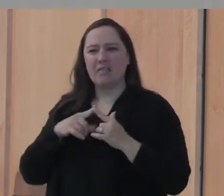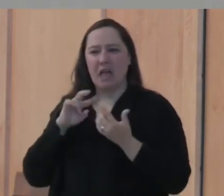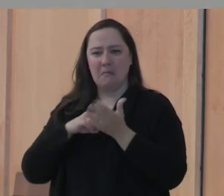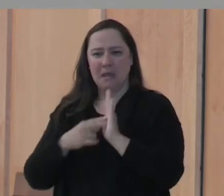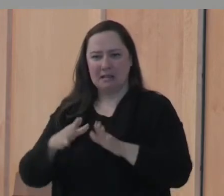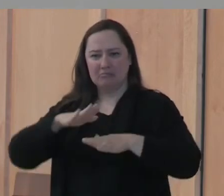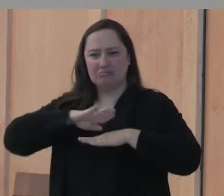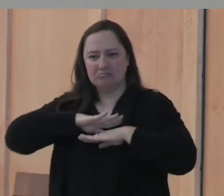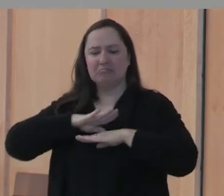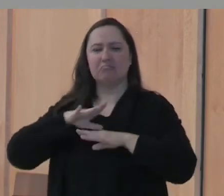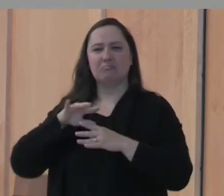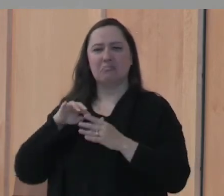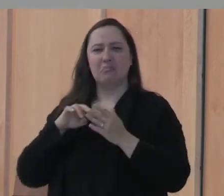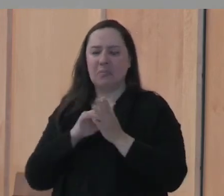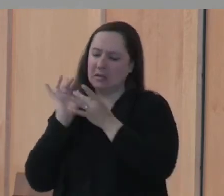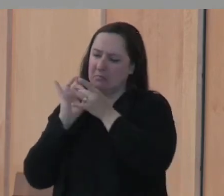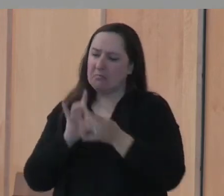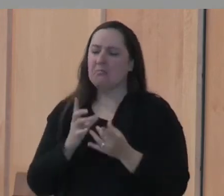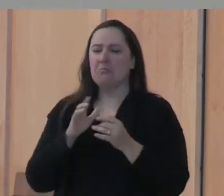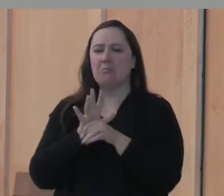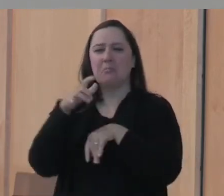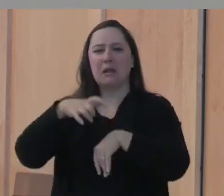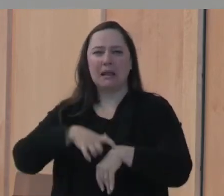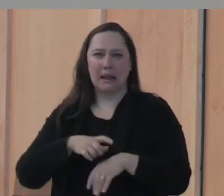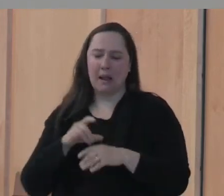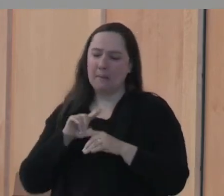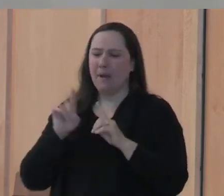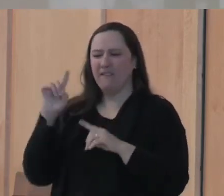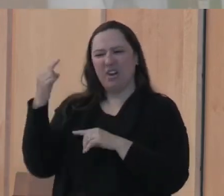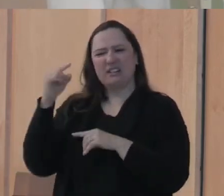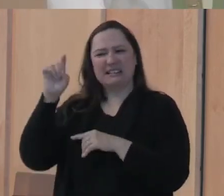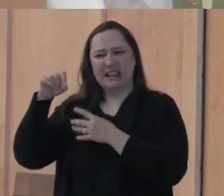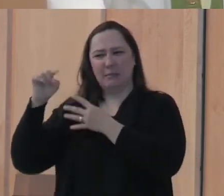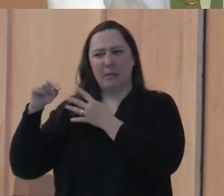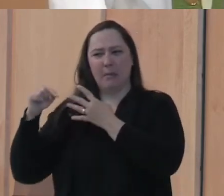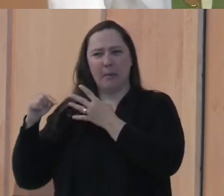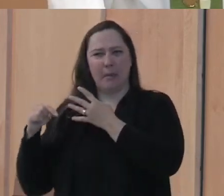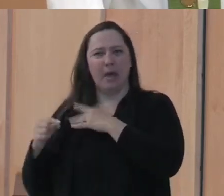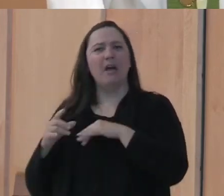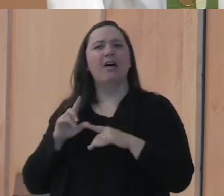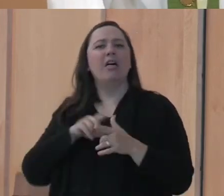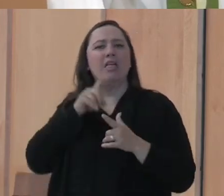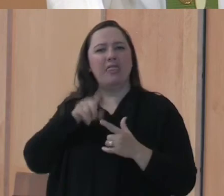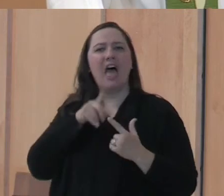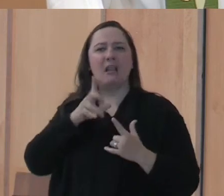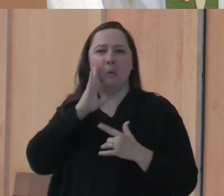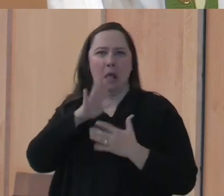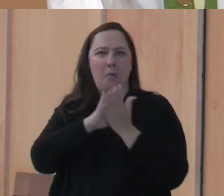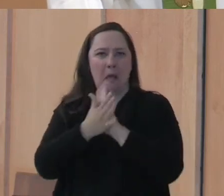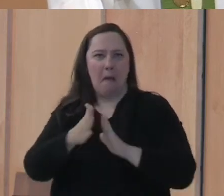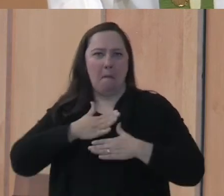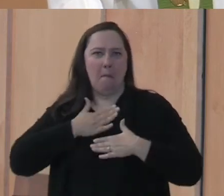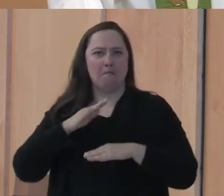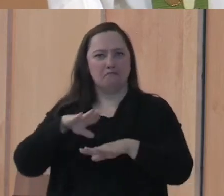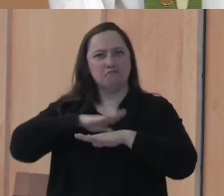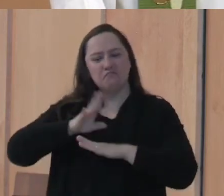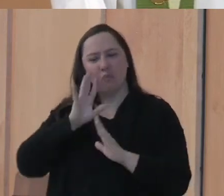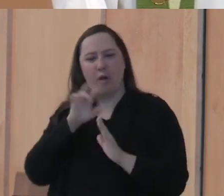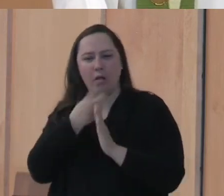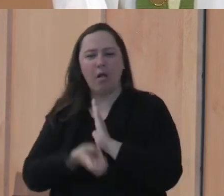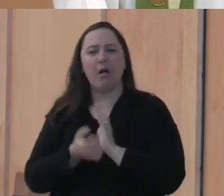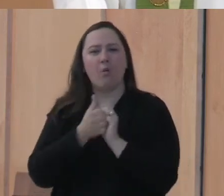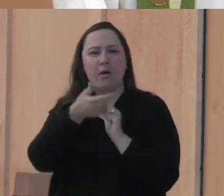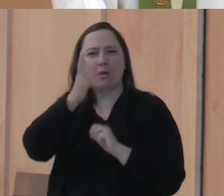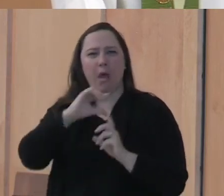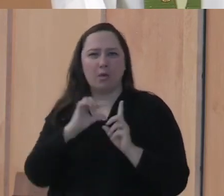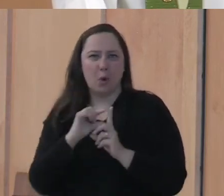will take a break. Then I will be in the word of God. But you probably have seen how that plays out. That the more you try to amass stuff